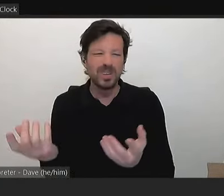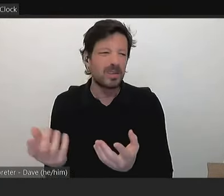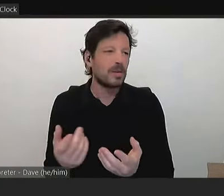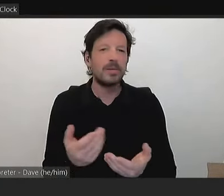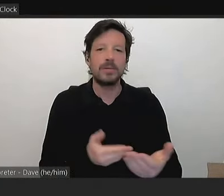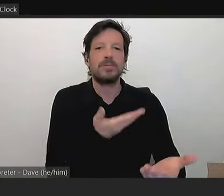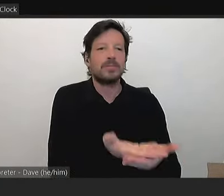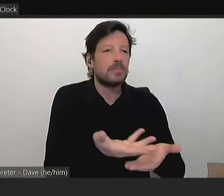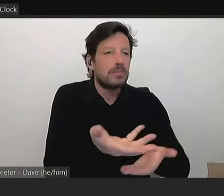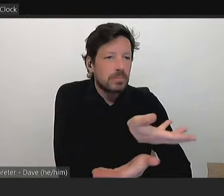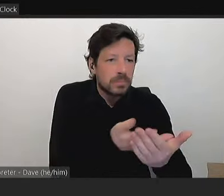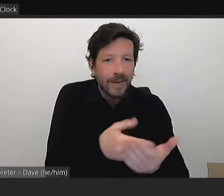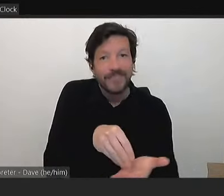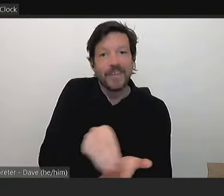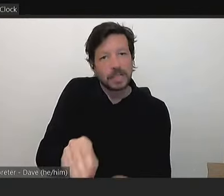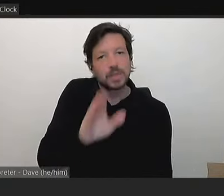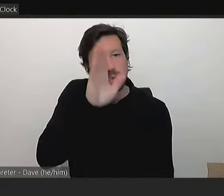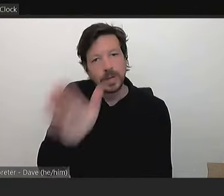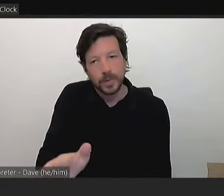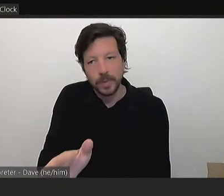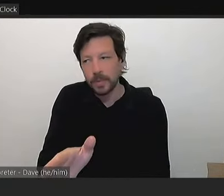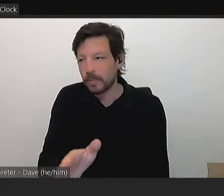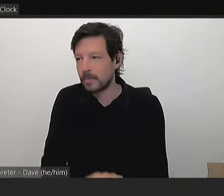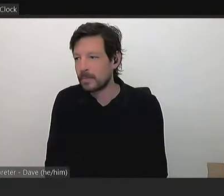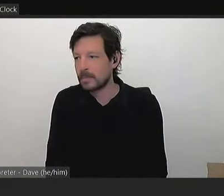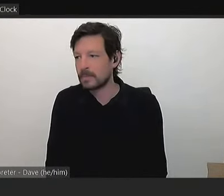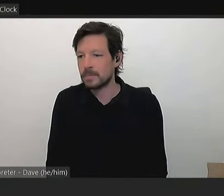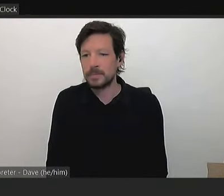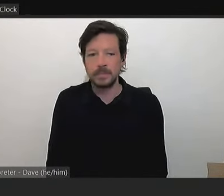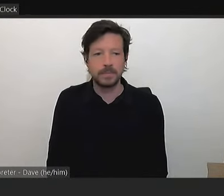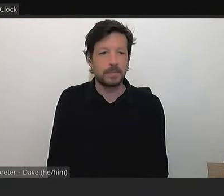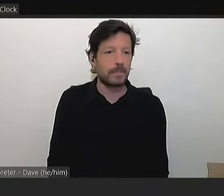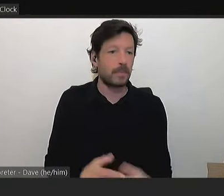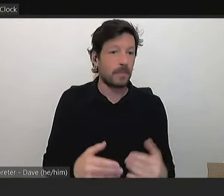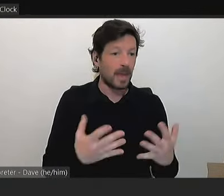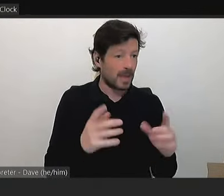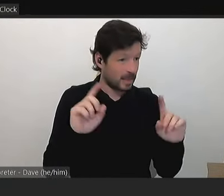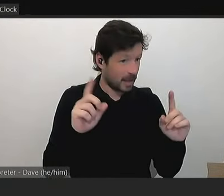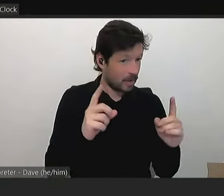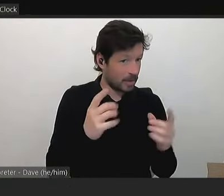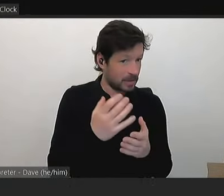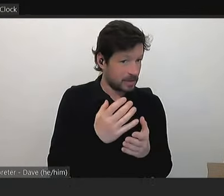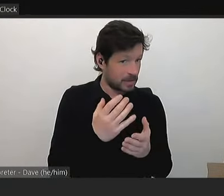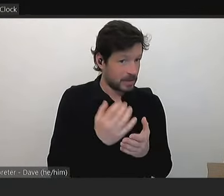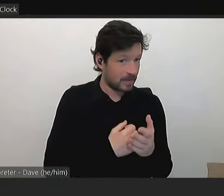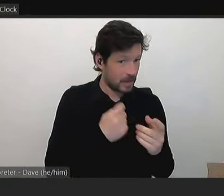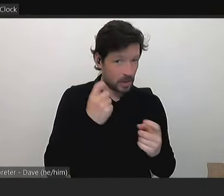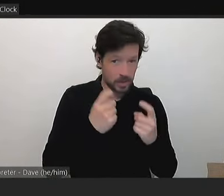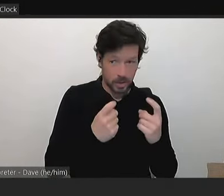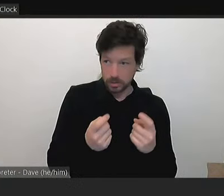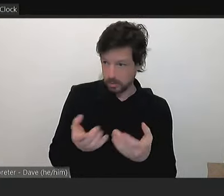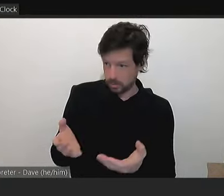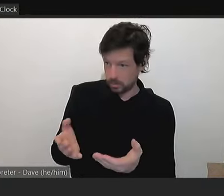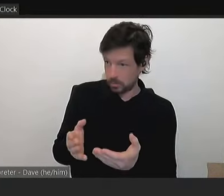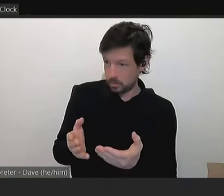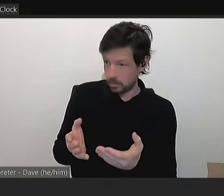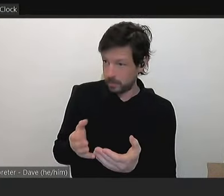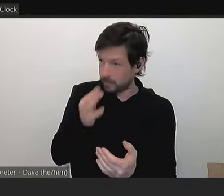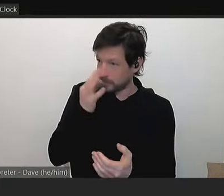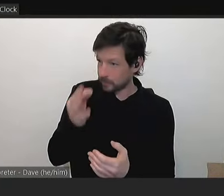fund it straight away. Um, but are there any current safety concerns that, Mr McKenzie, that is the question that needs to be addressed